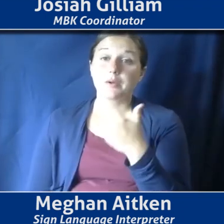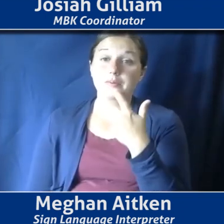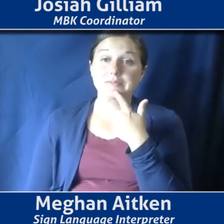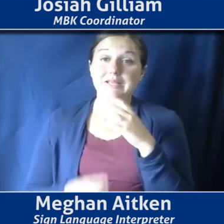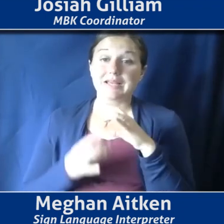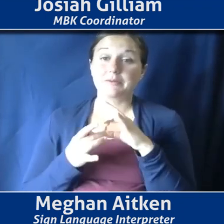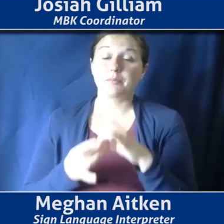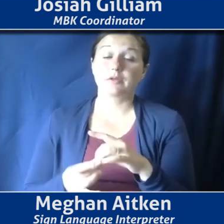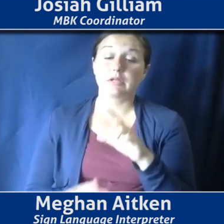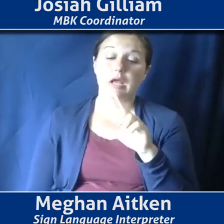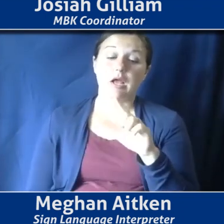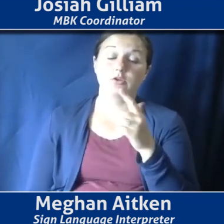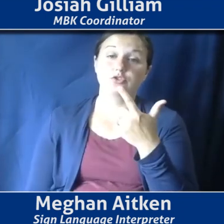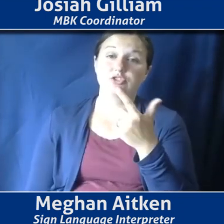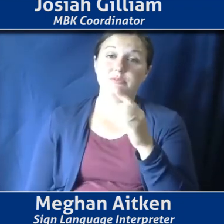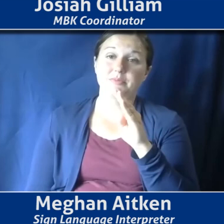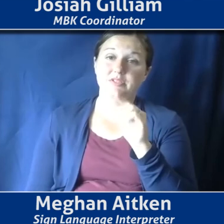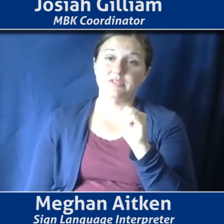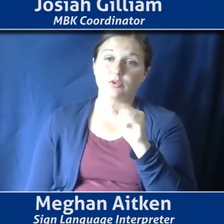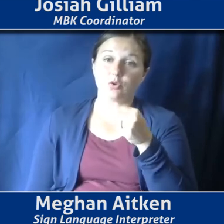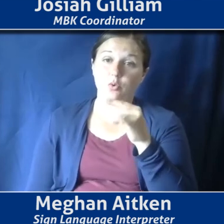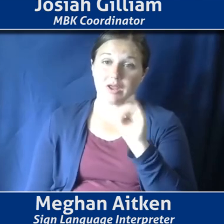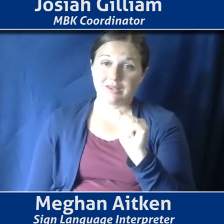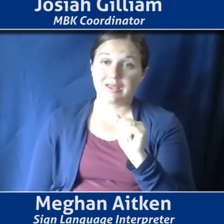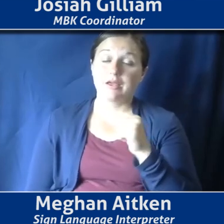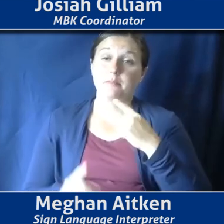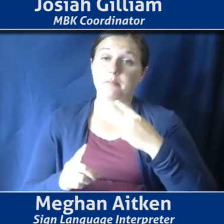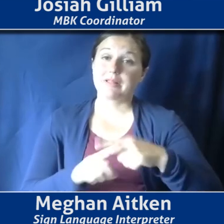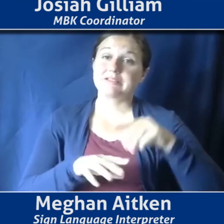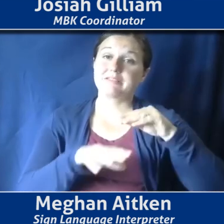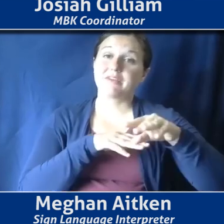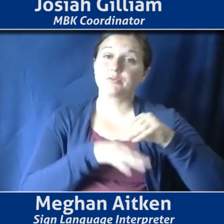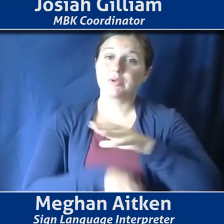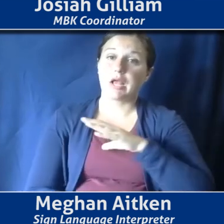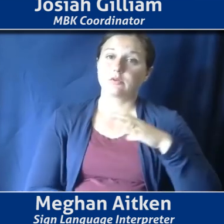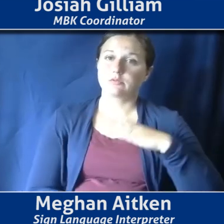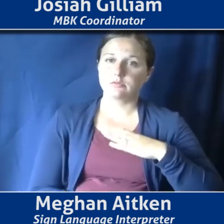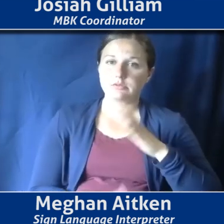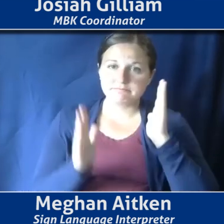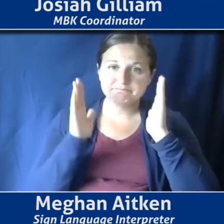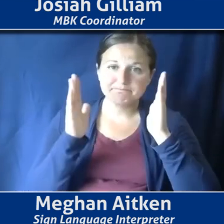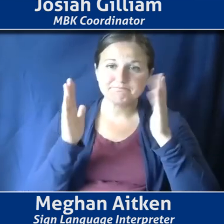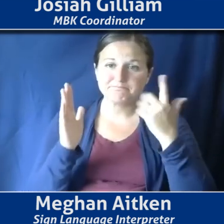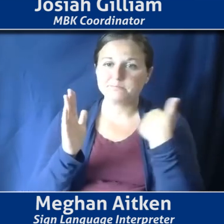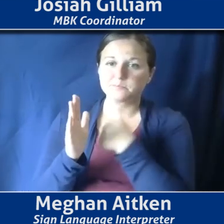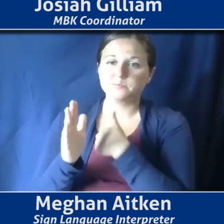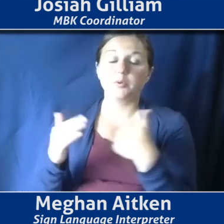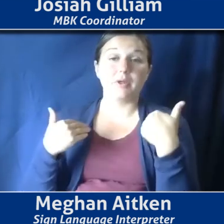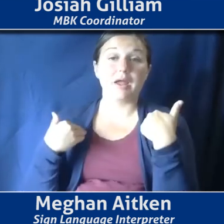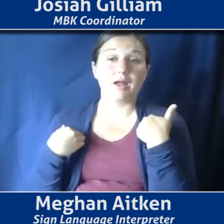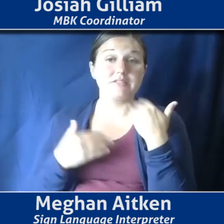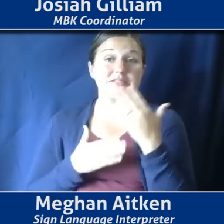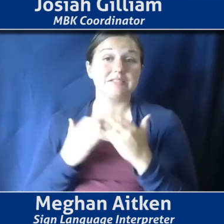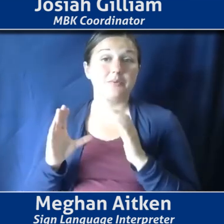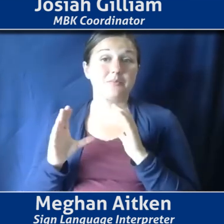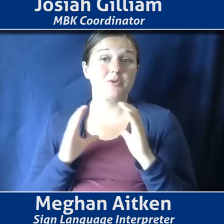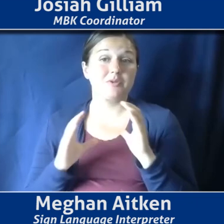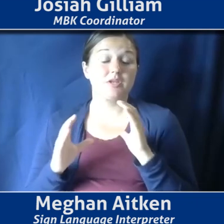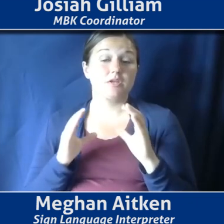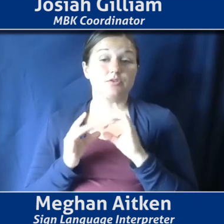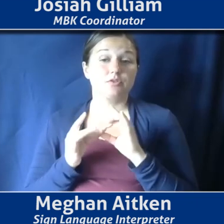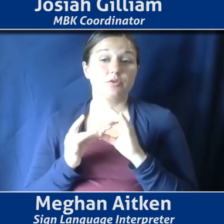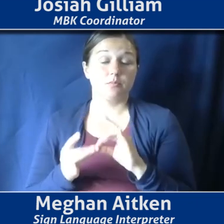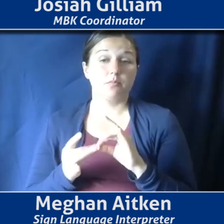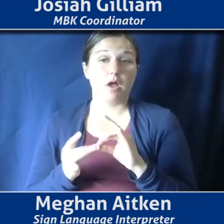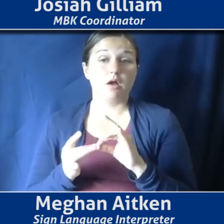LGBTQIA plus advisory council, just keep an eye out. we will be having, um, some communications around, um, that